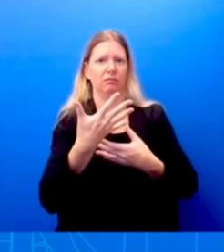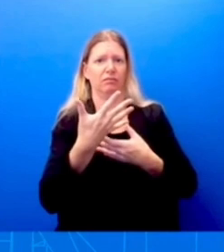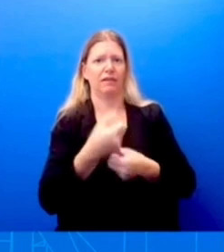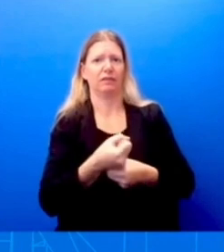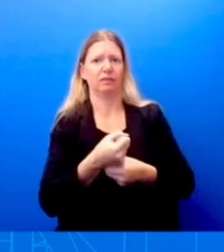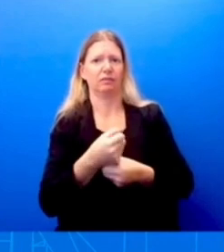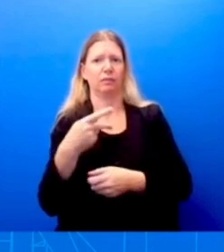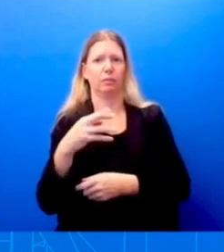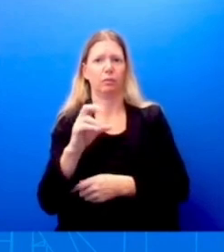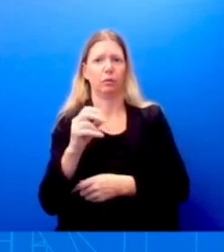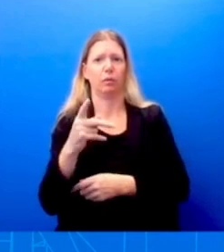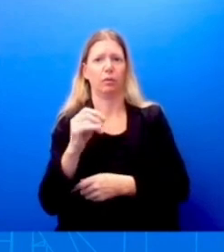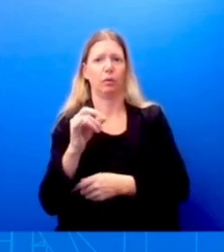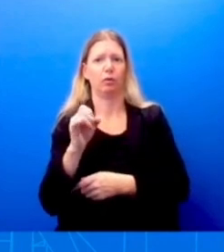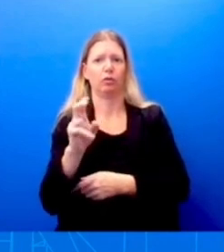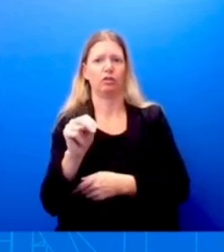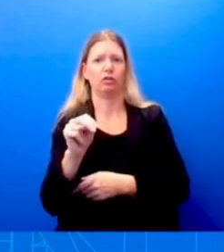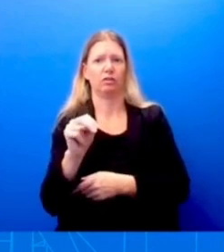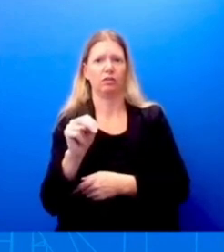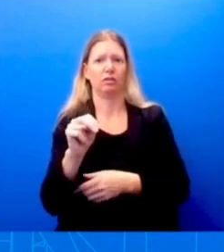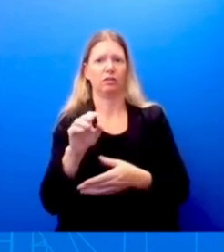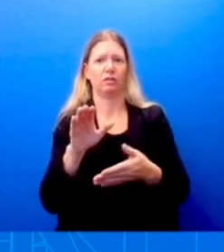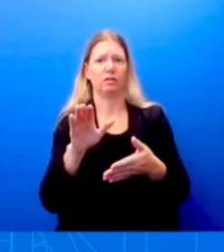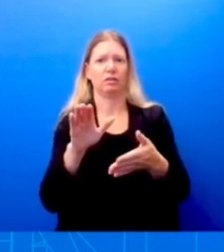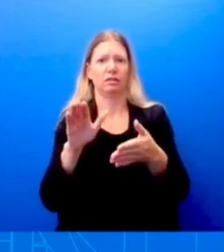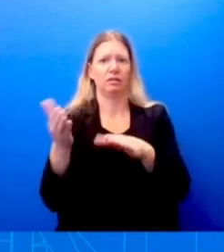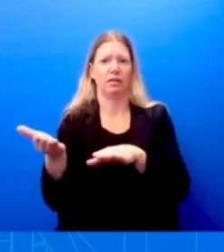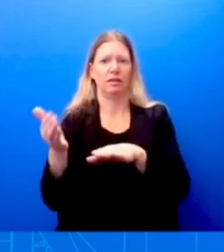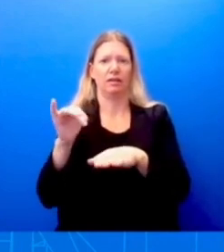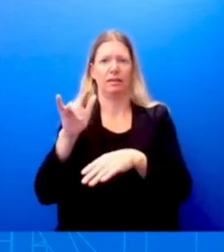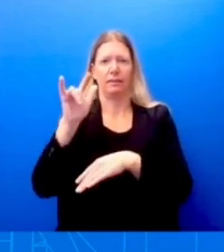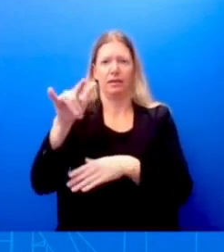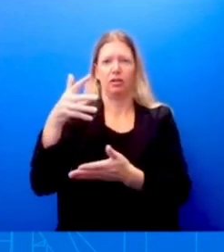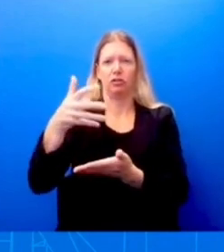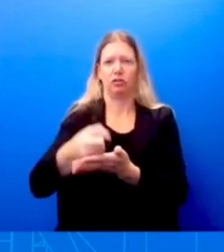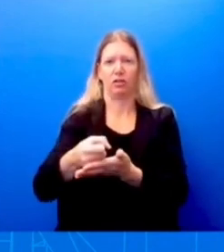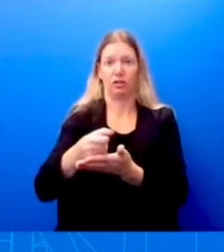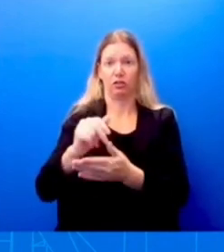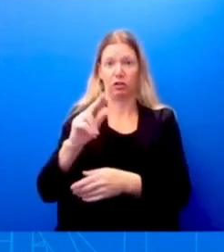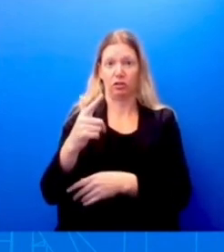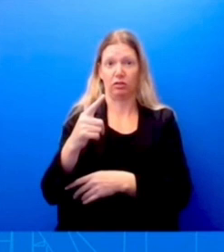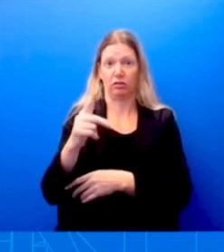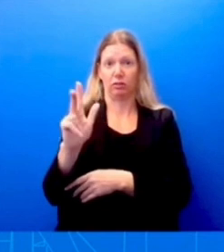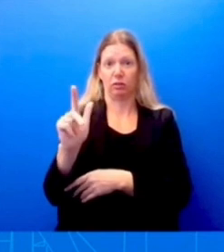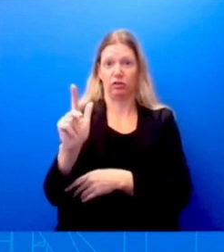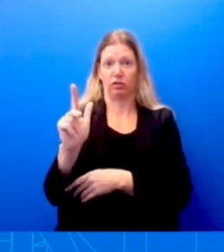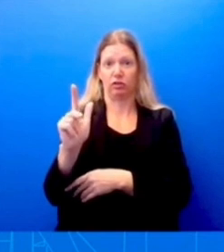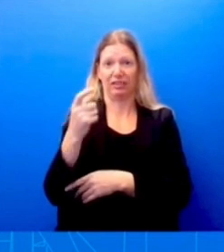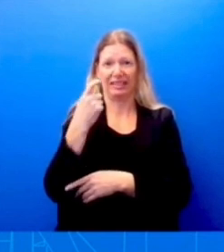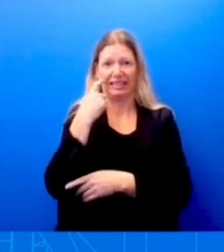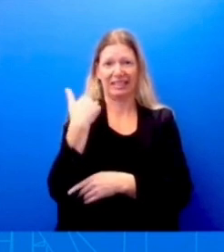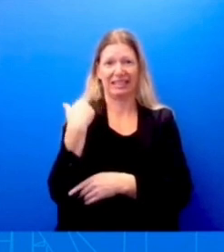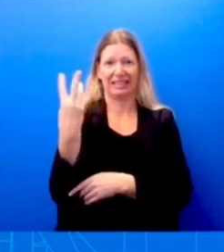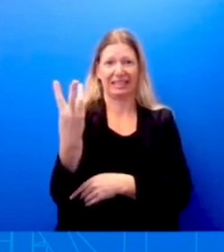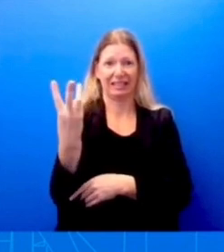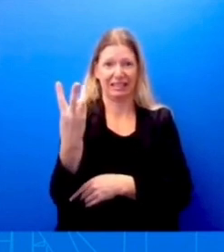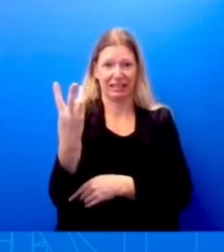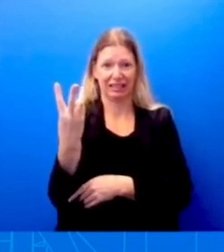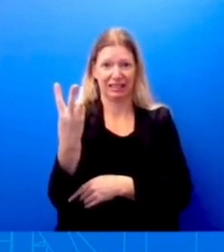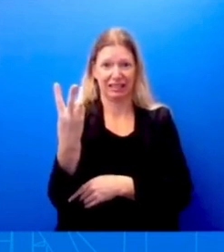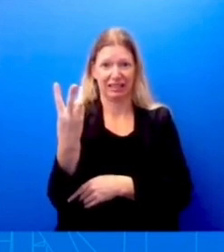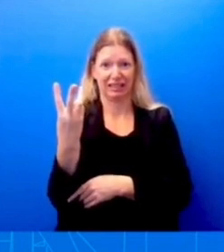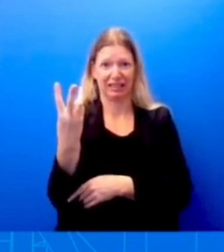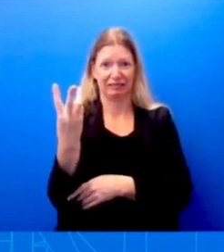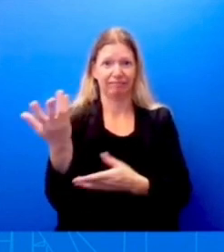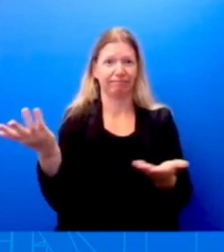crash that took place on August 23rd, this past Wednesday. I don't have any new assessment on that